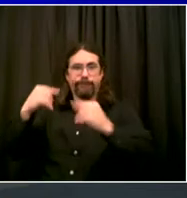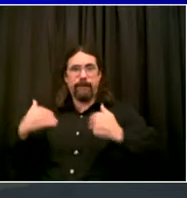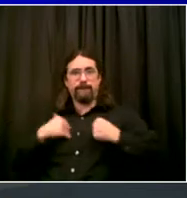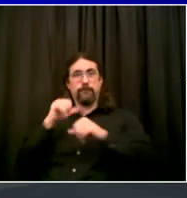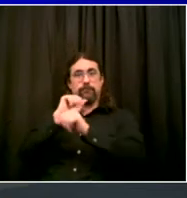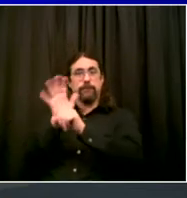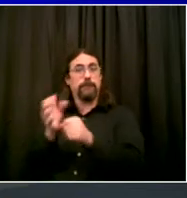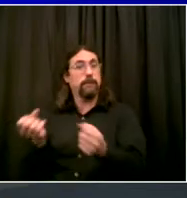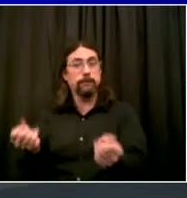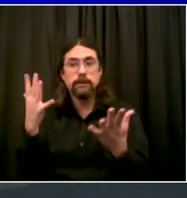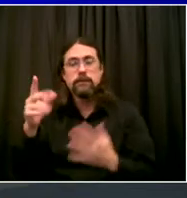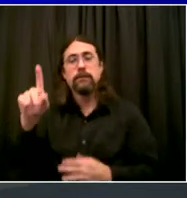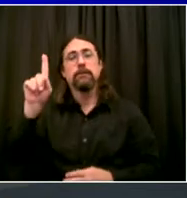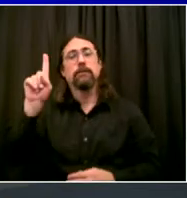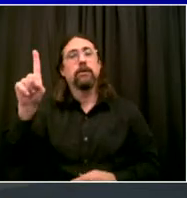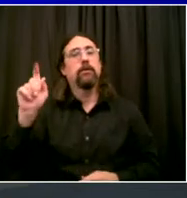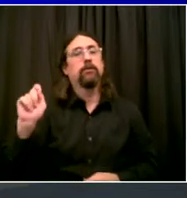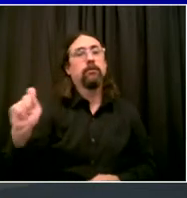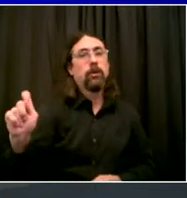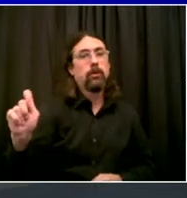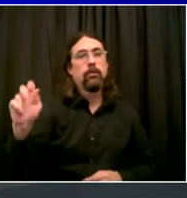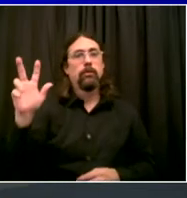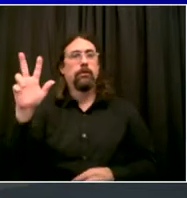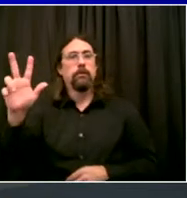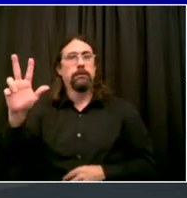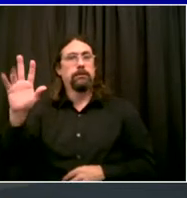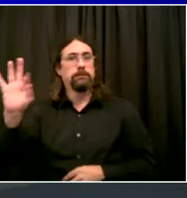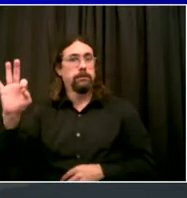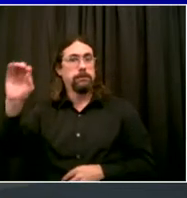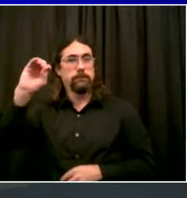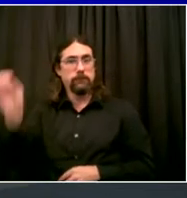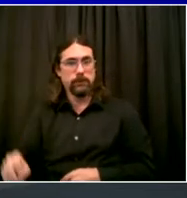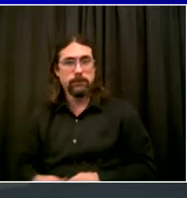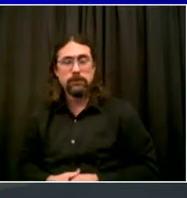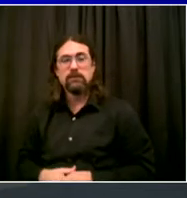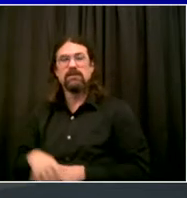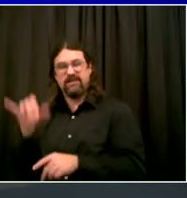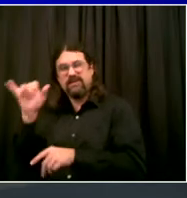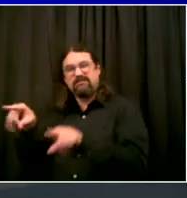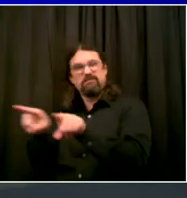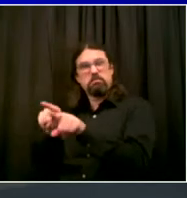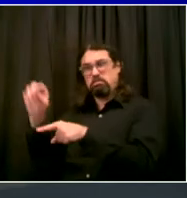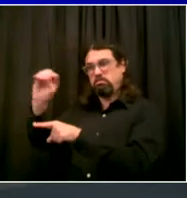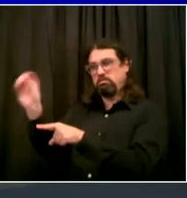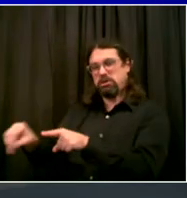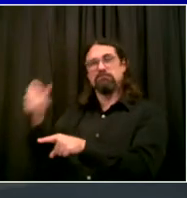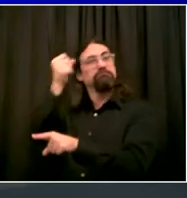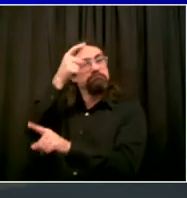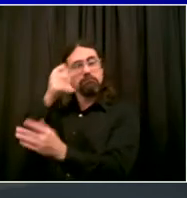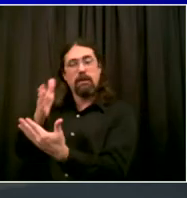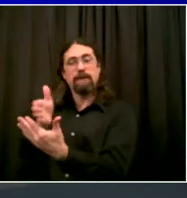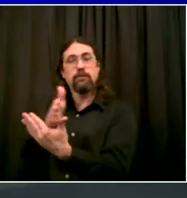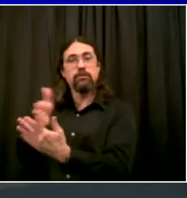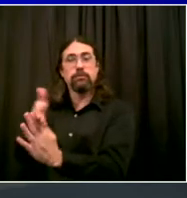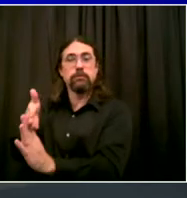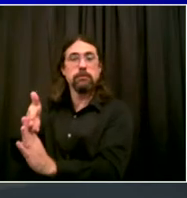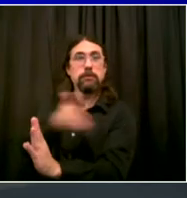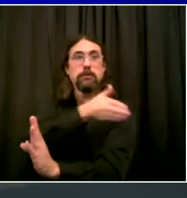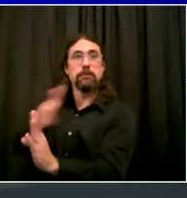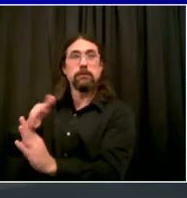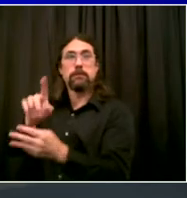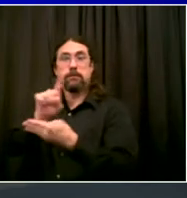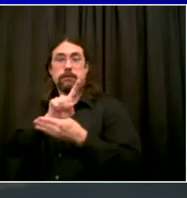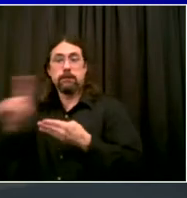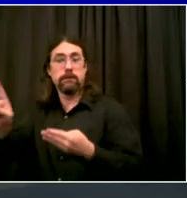% with the seven-day rolling average again at 1.75%. That's a number we've been very close to now